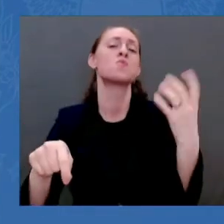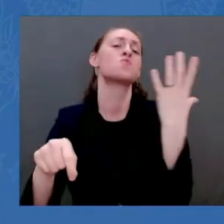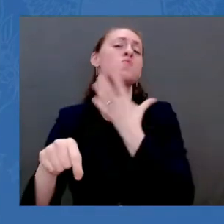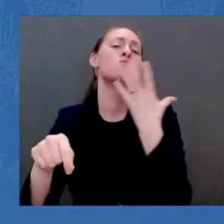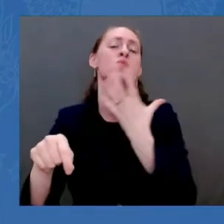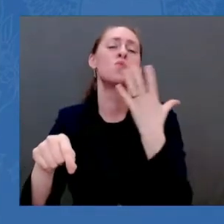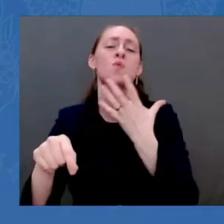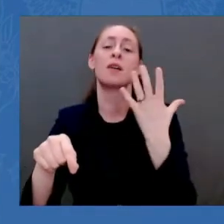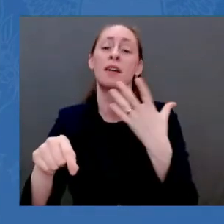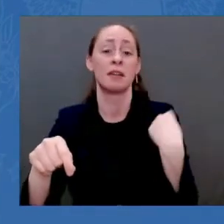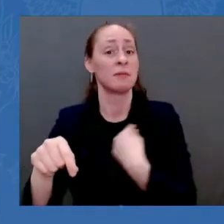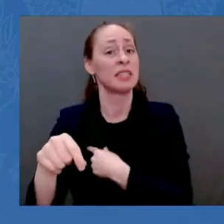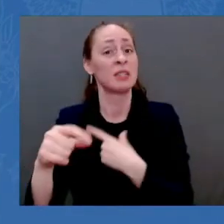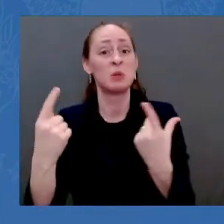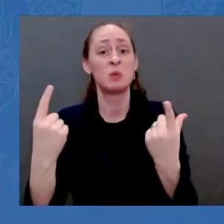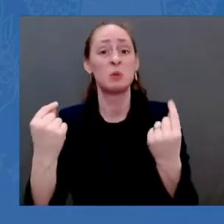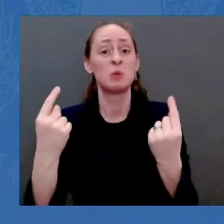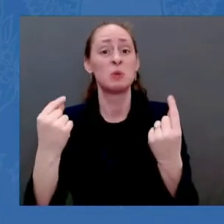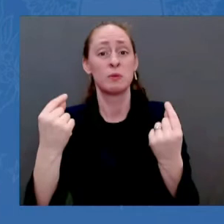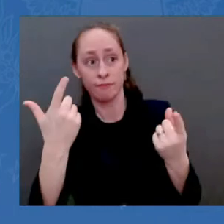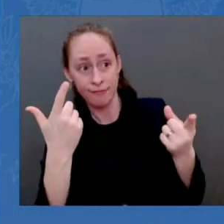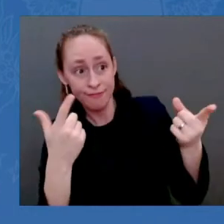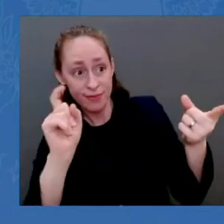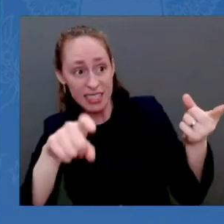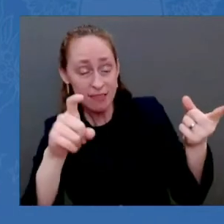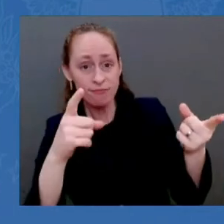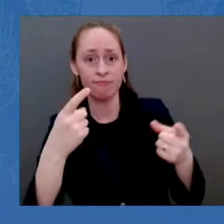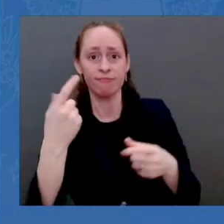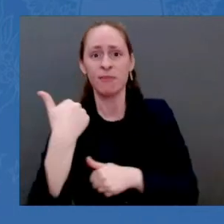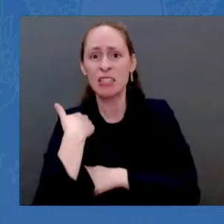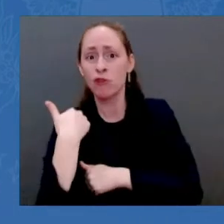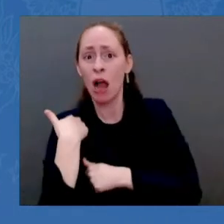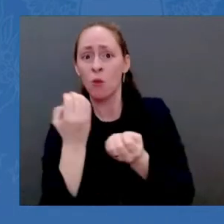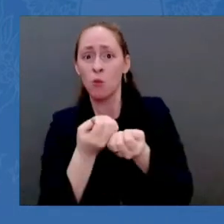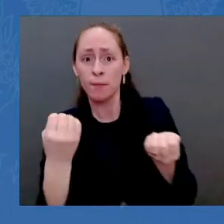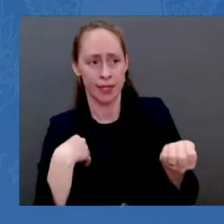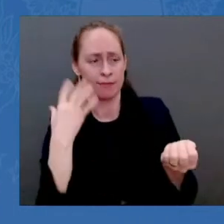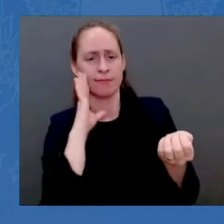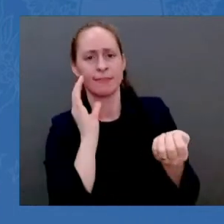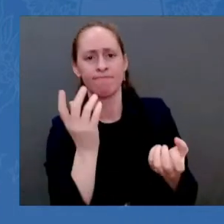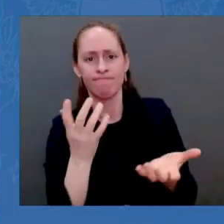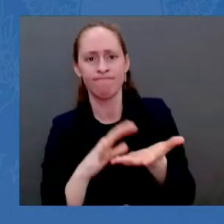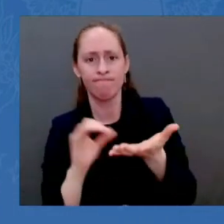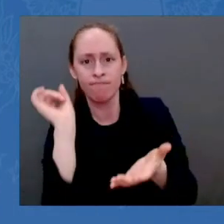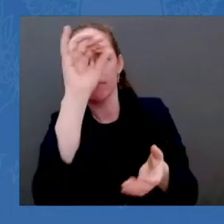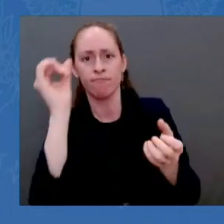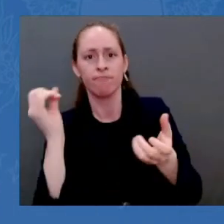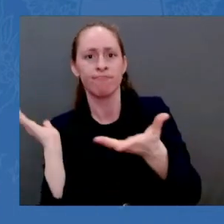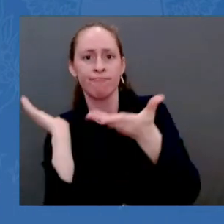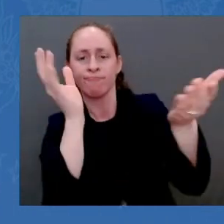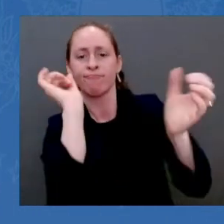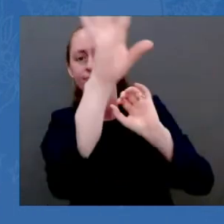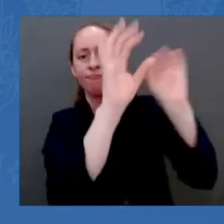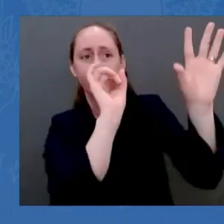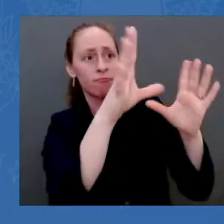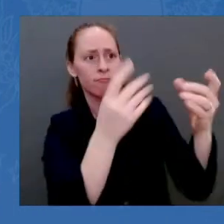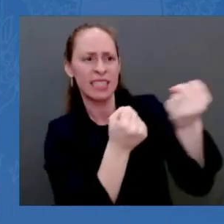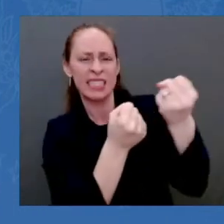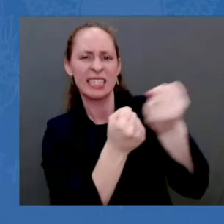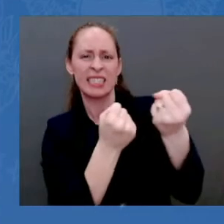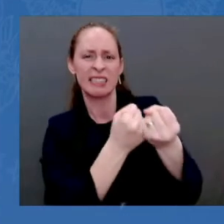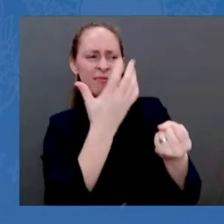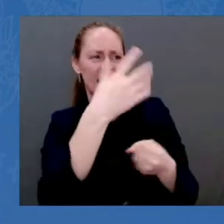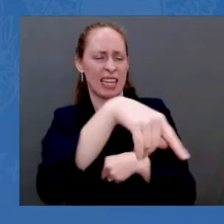and will continue to reinforce and reassure our NATO allies. Today, in response to Russia's admission that it will not